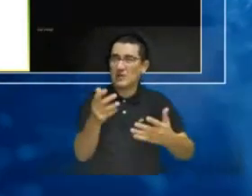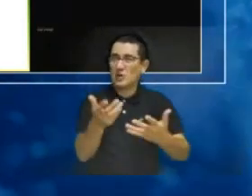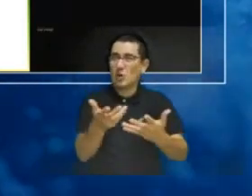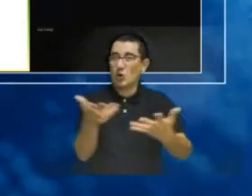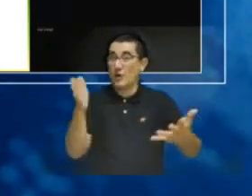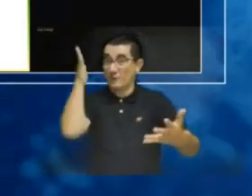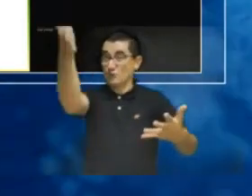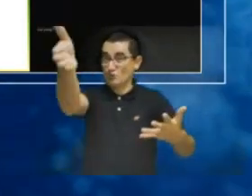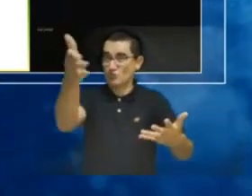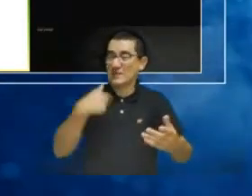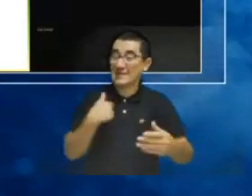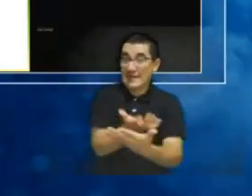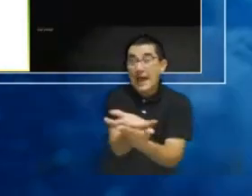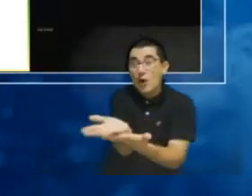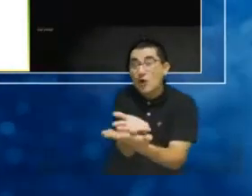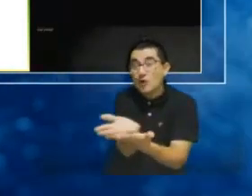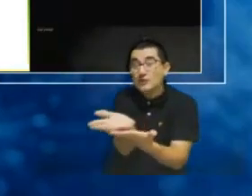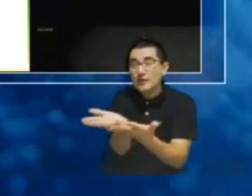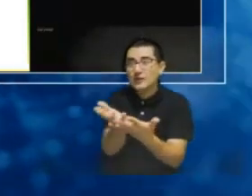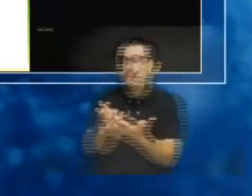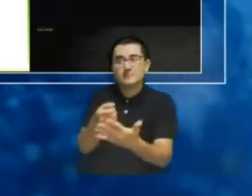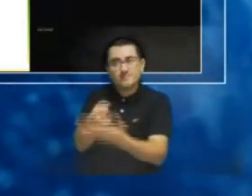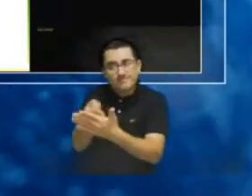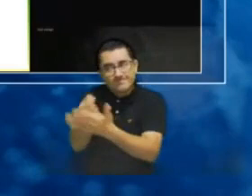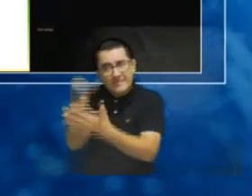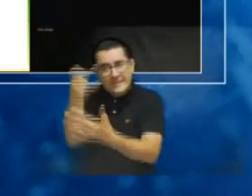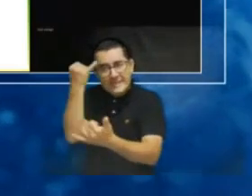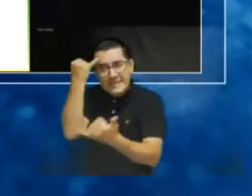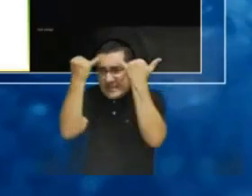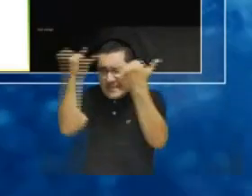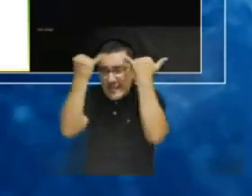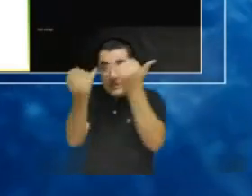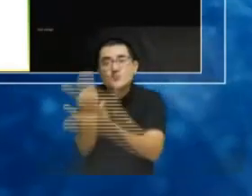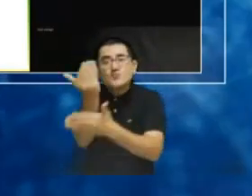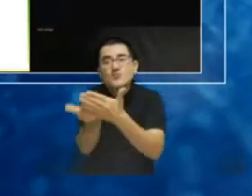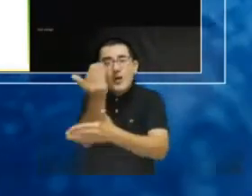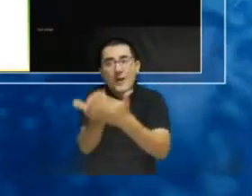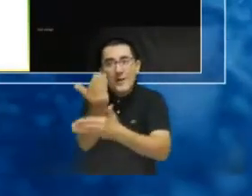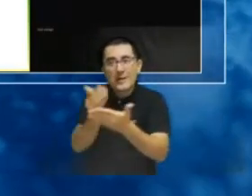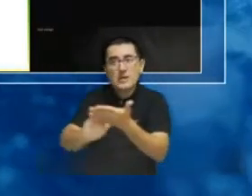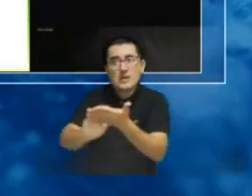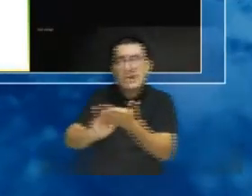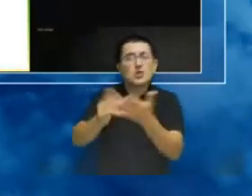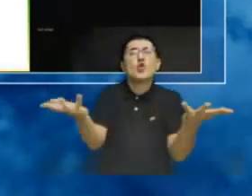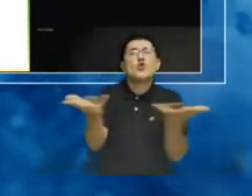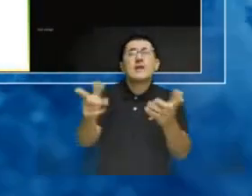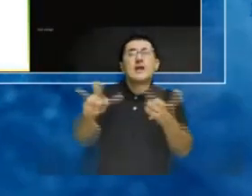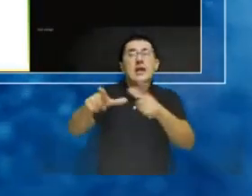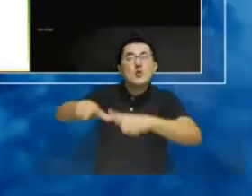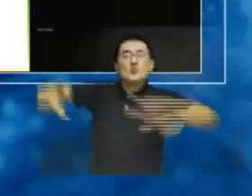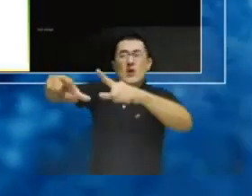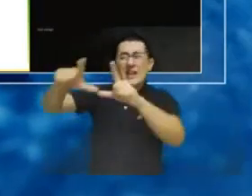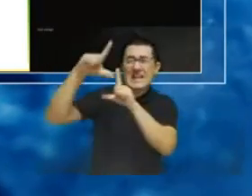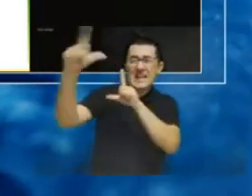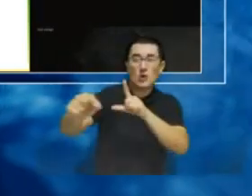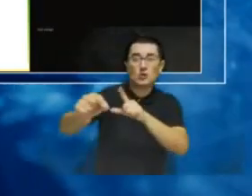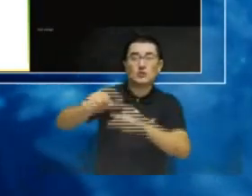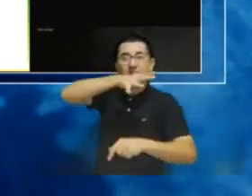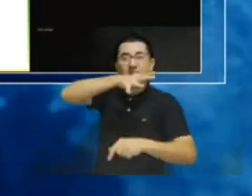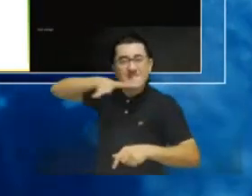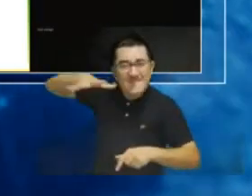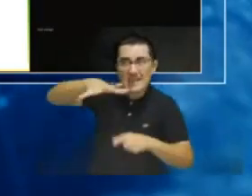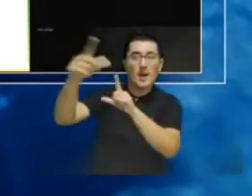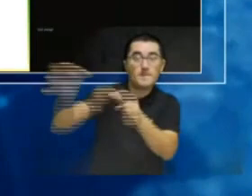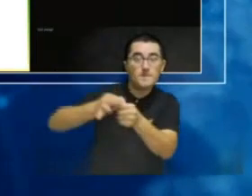as recommendation, is to promote innovative ways of providing coverage to rural zones. This message is not